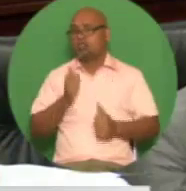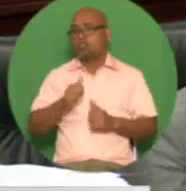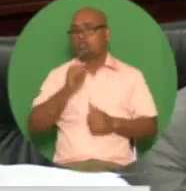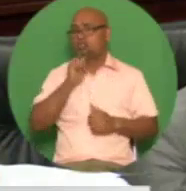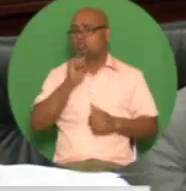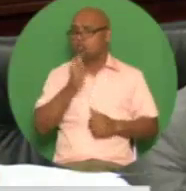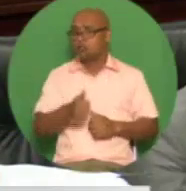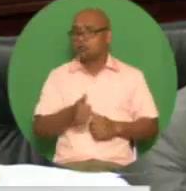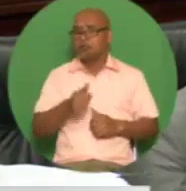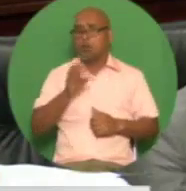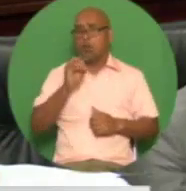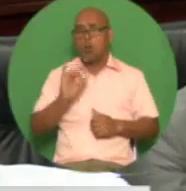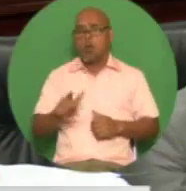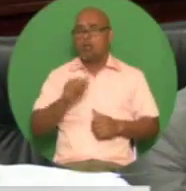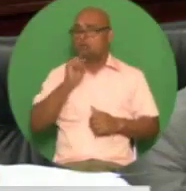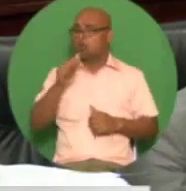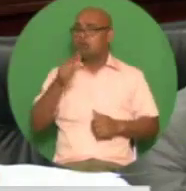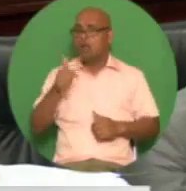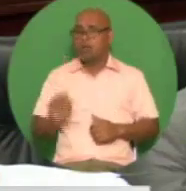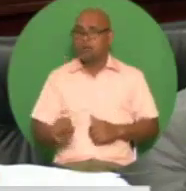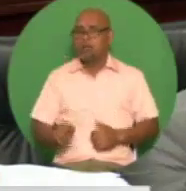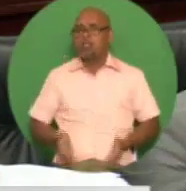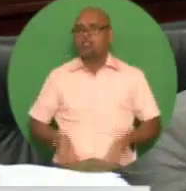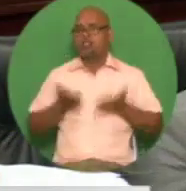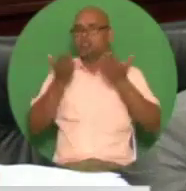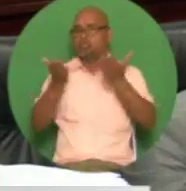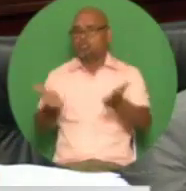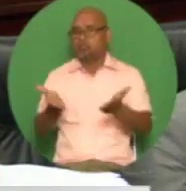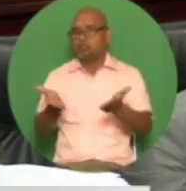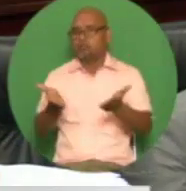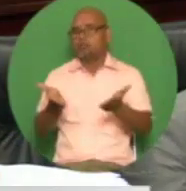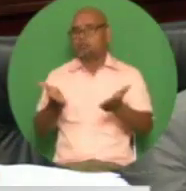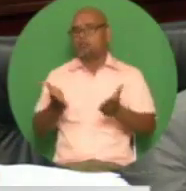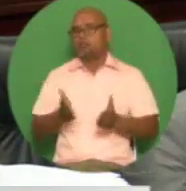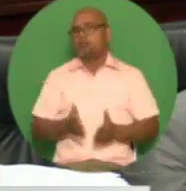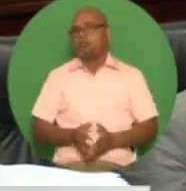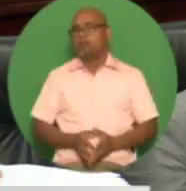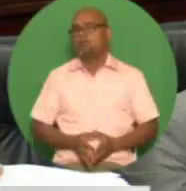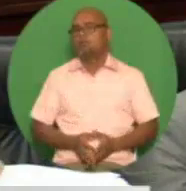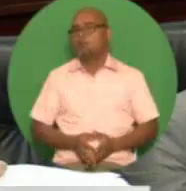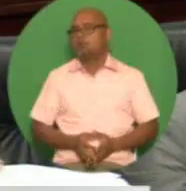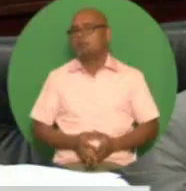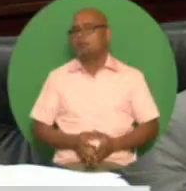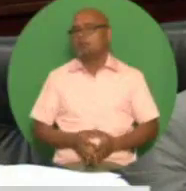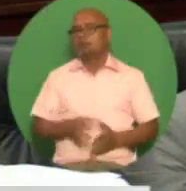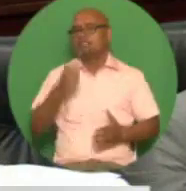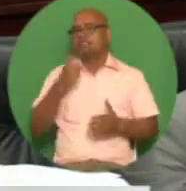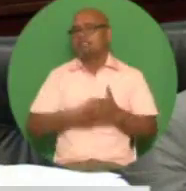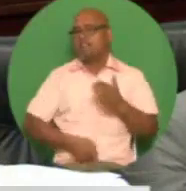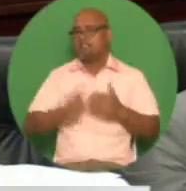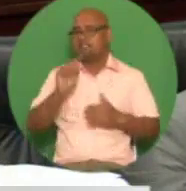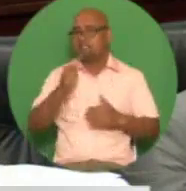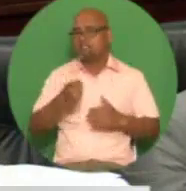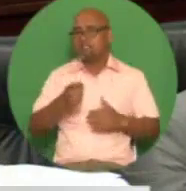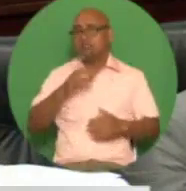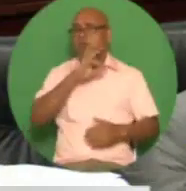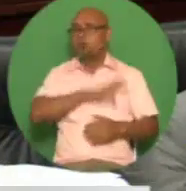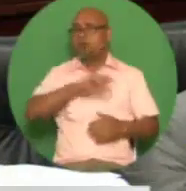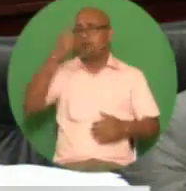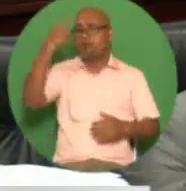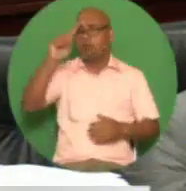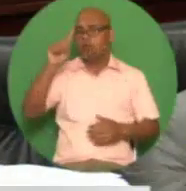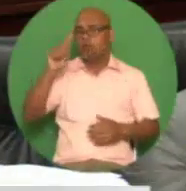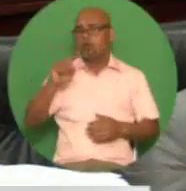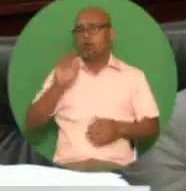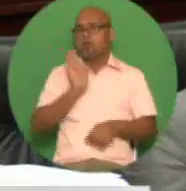foreign exchange by introducing an incremental foreign exchange earnings tax credit for the manufacturing sector in